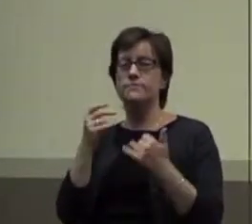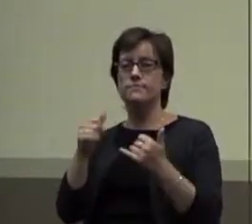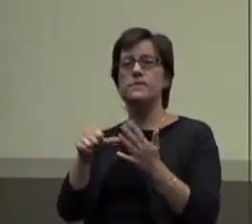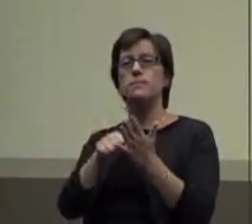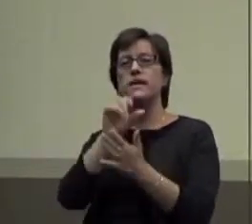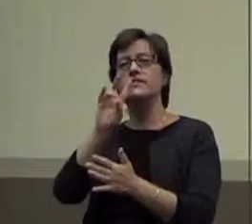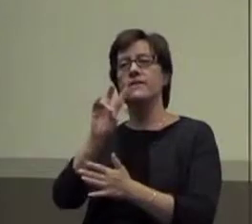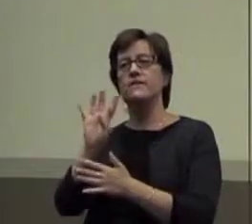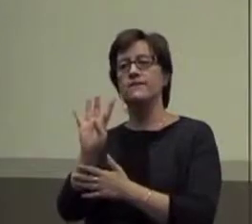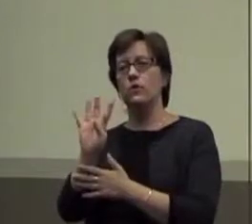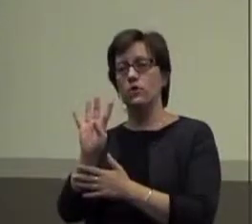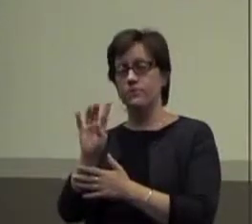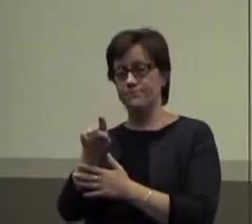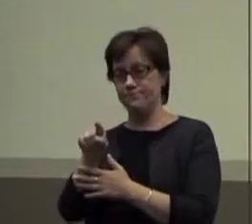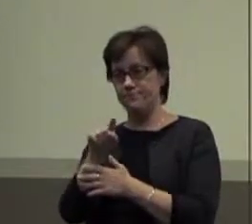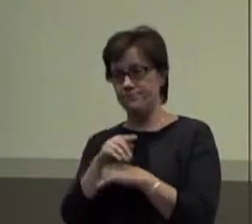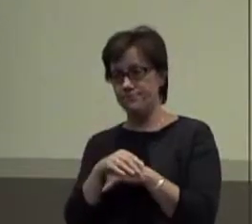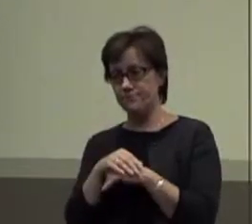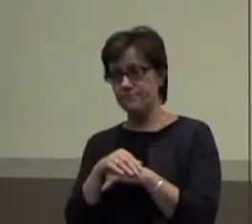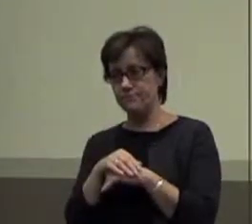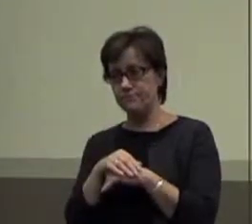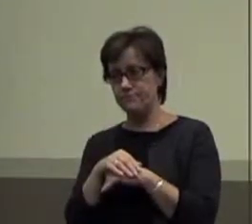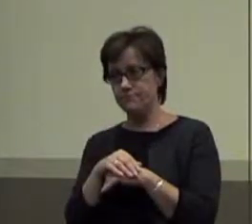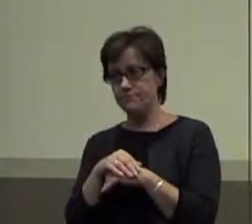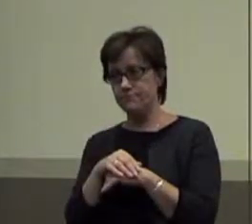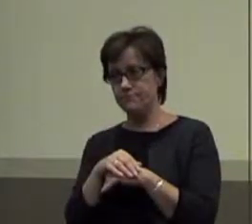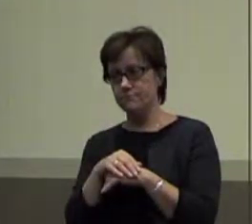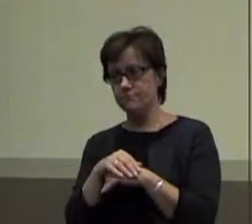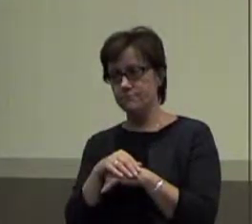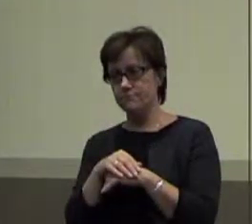74, or he.